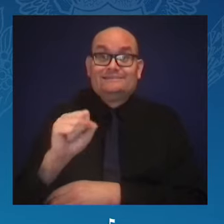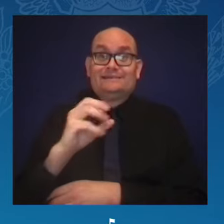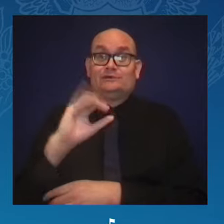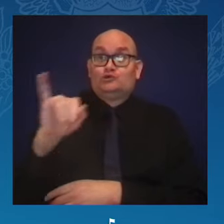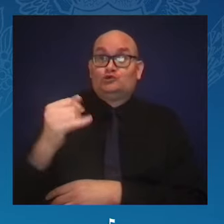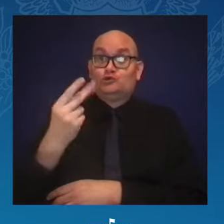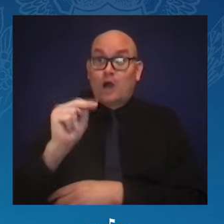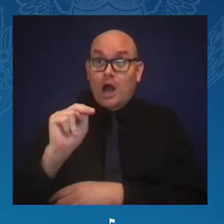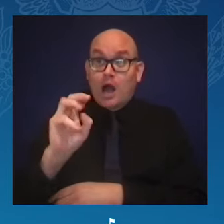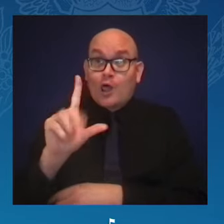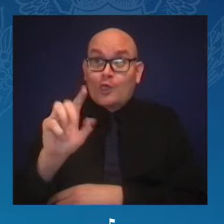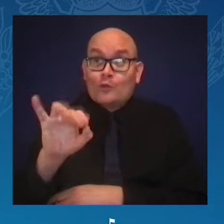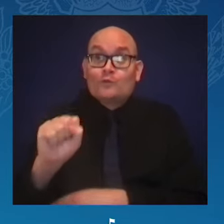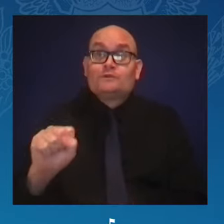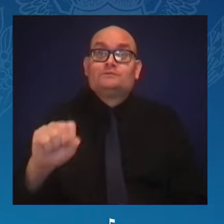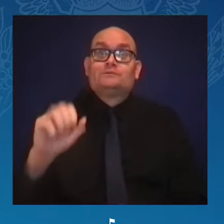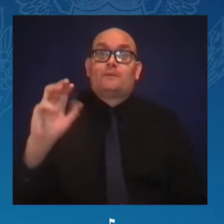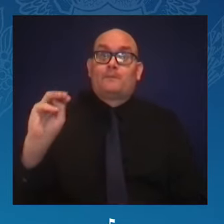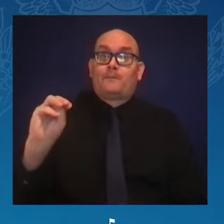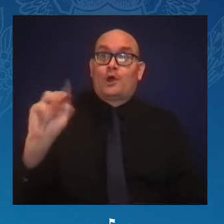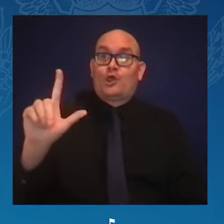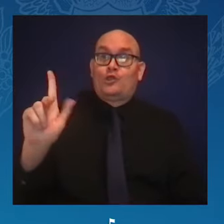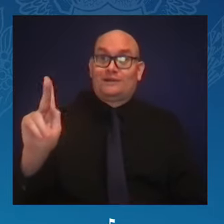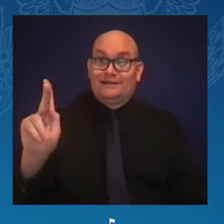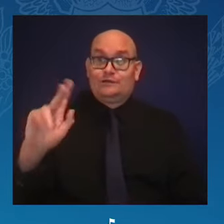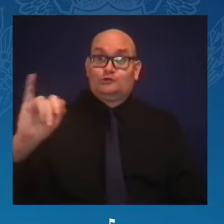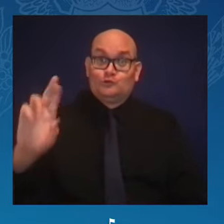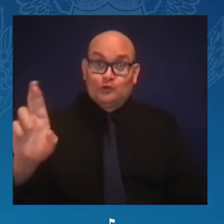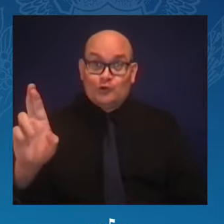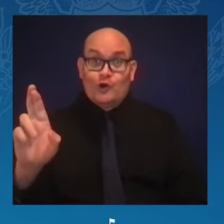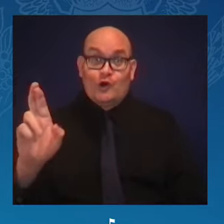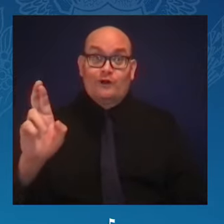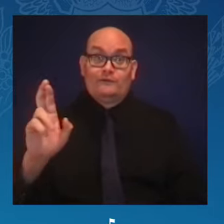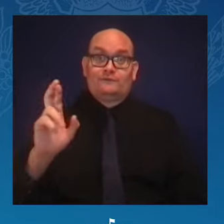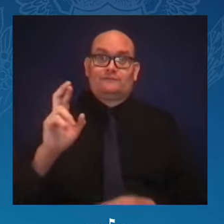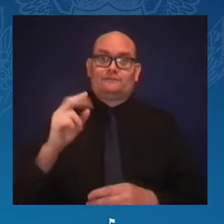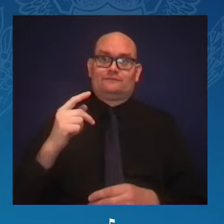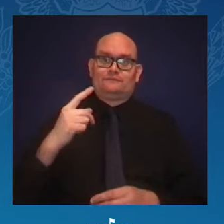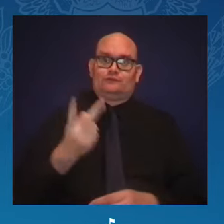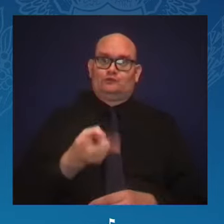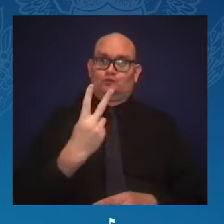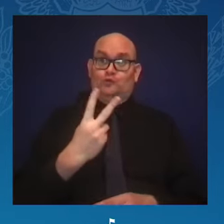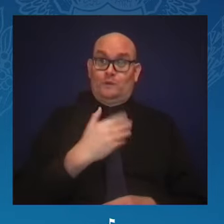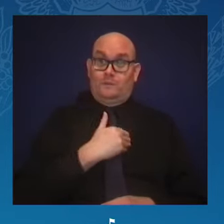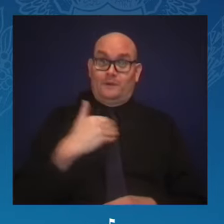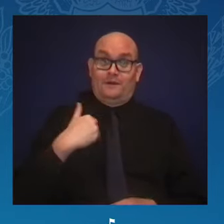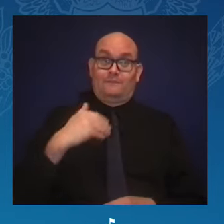were two members of Delta Sigma Theta on that stage. Ms. Dorothy Height,